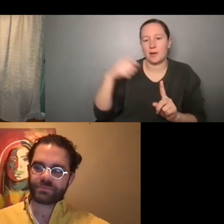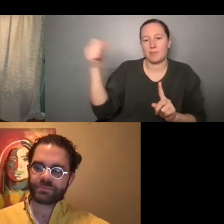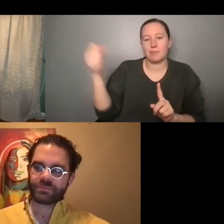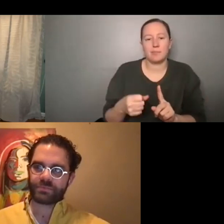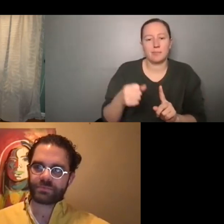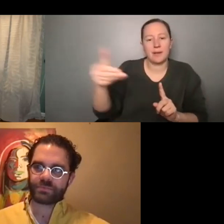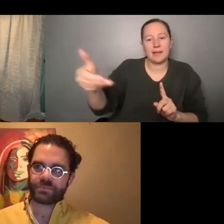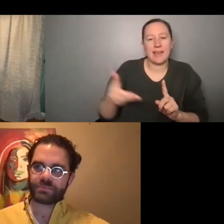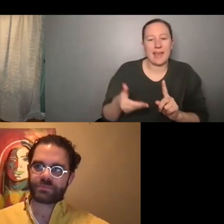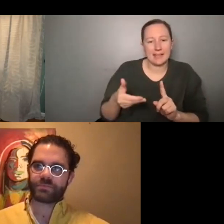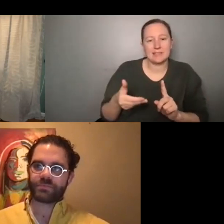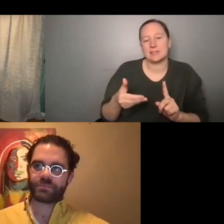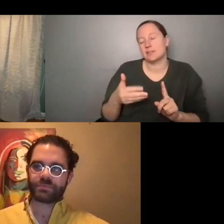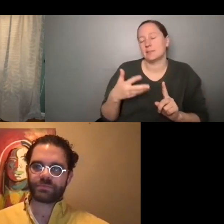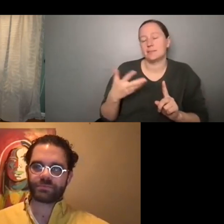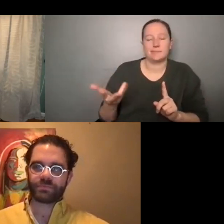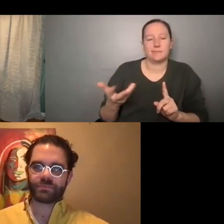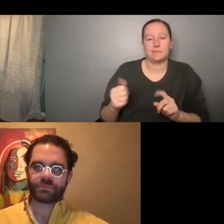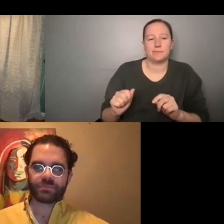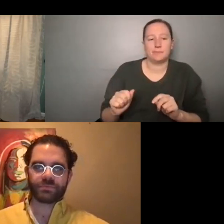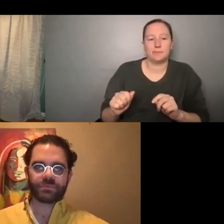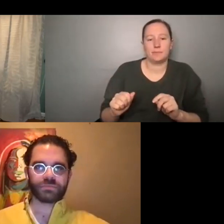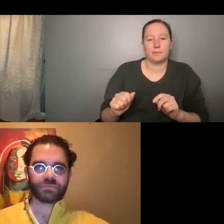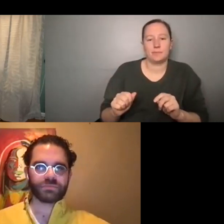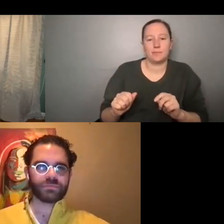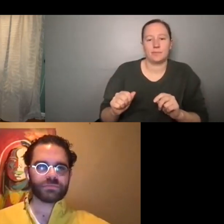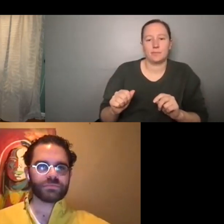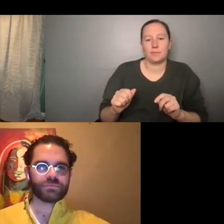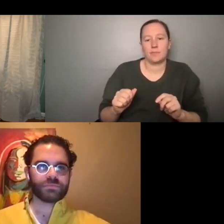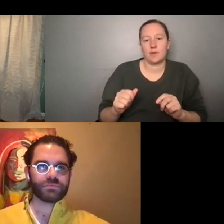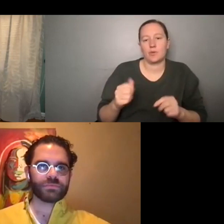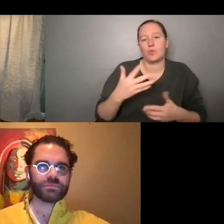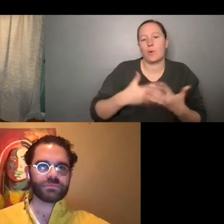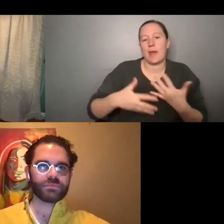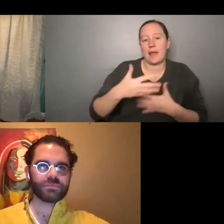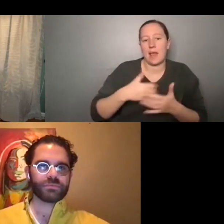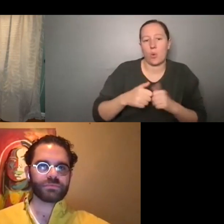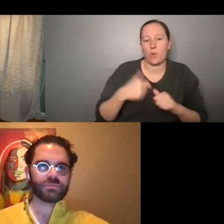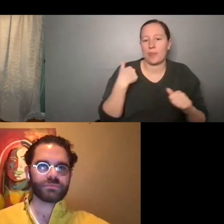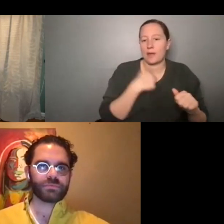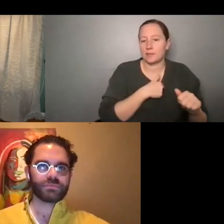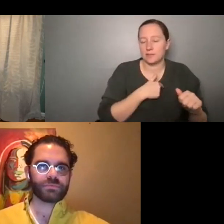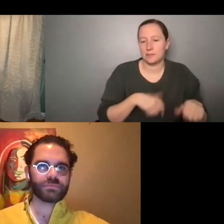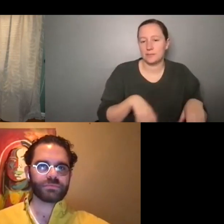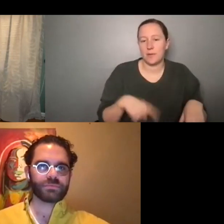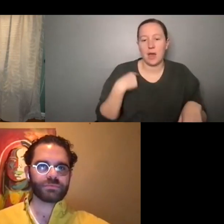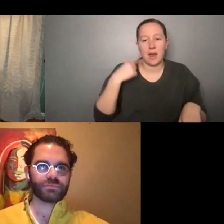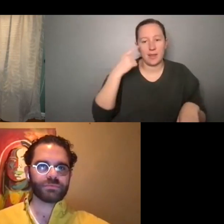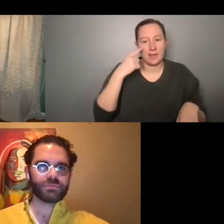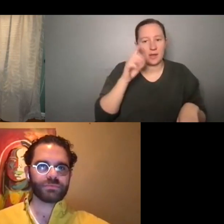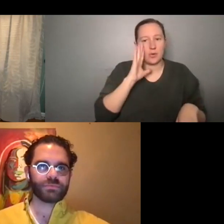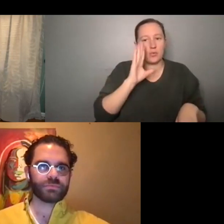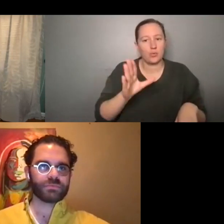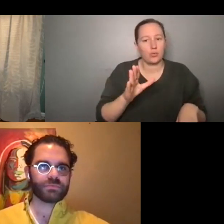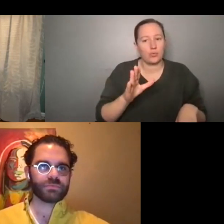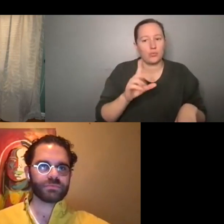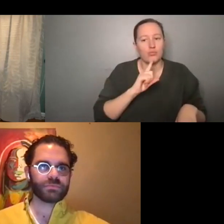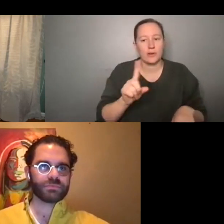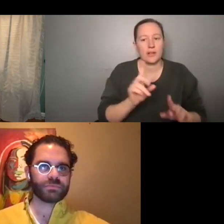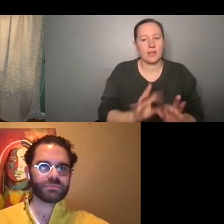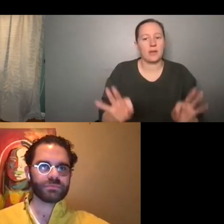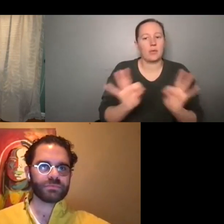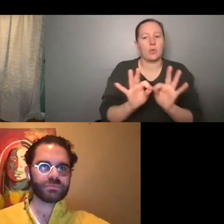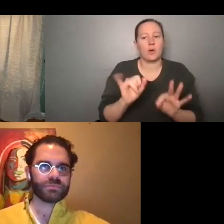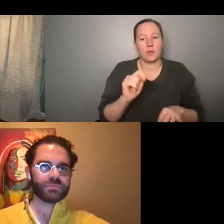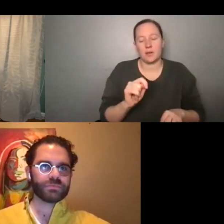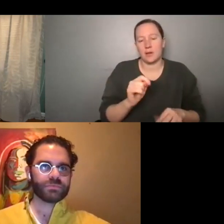um, to come, you know, hang out with us. And, uh, I think that's really valuable. So, and it's all